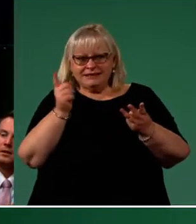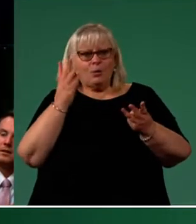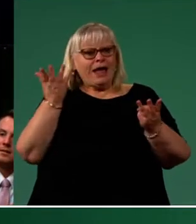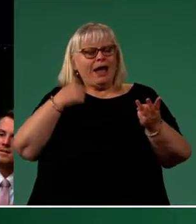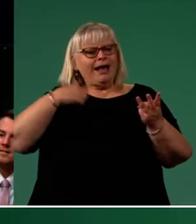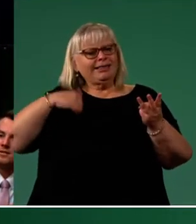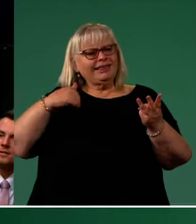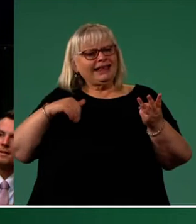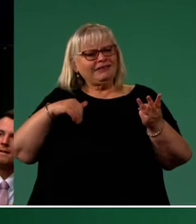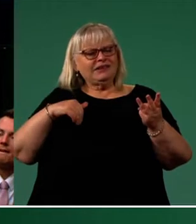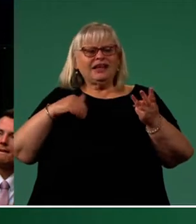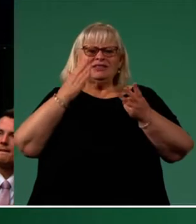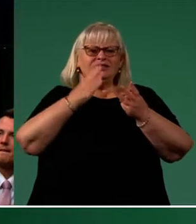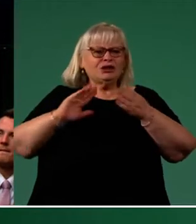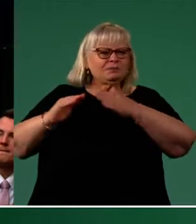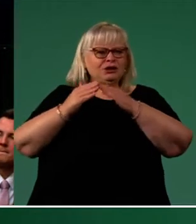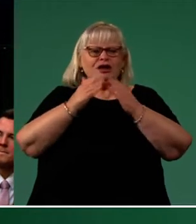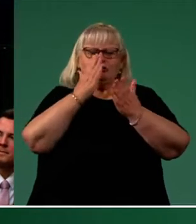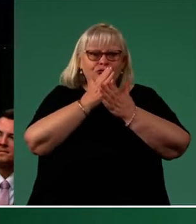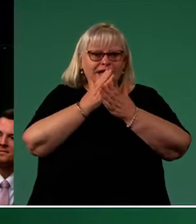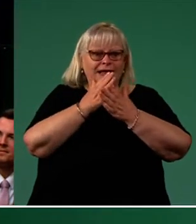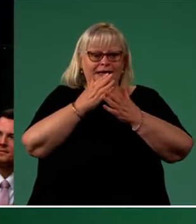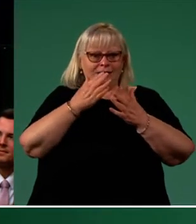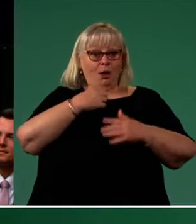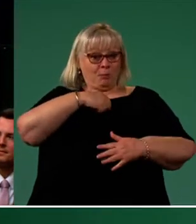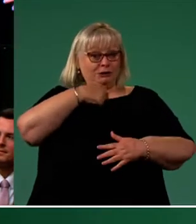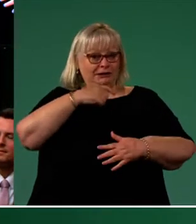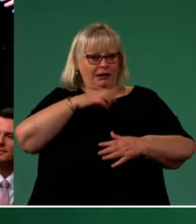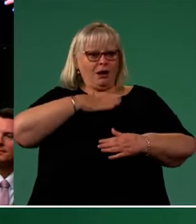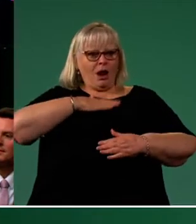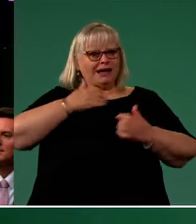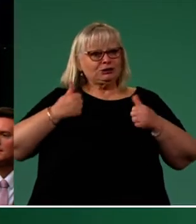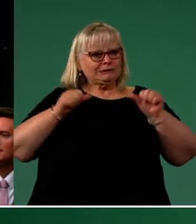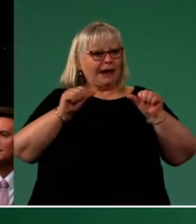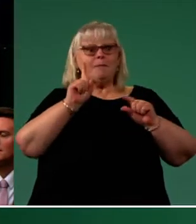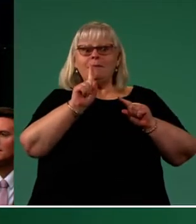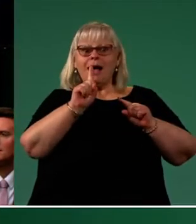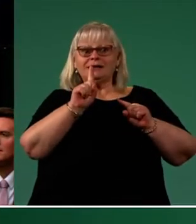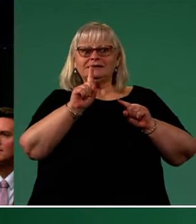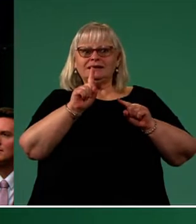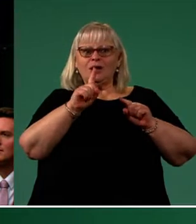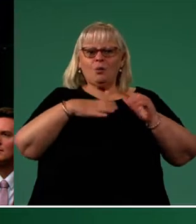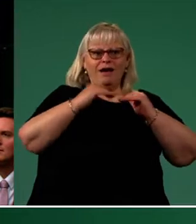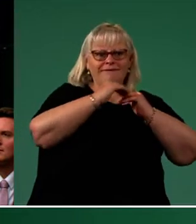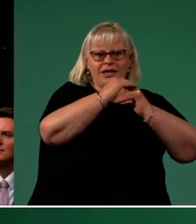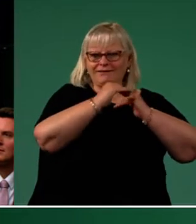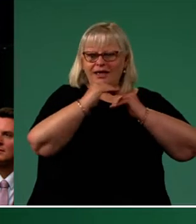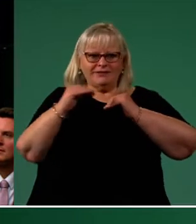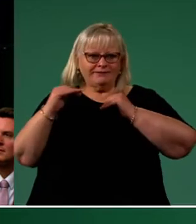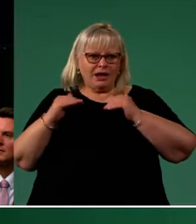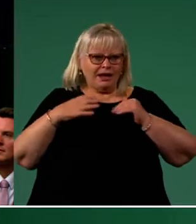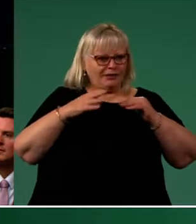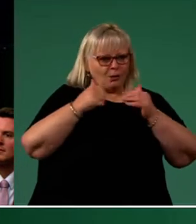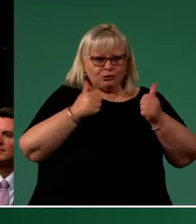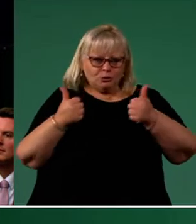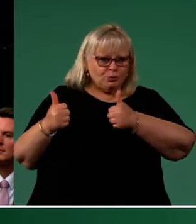is that we are a community that seeks and values personal success, but also one that yearns for good government and